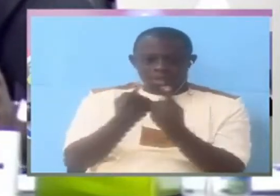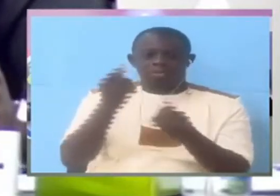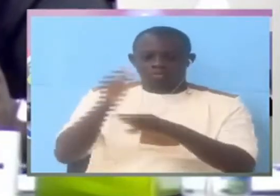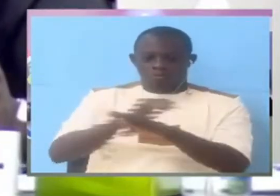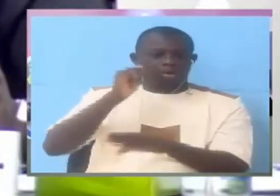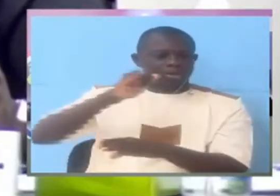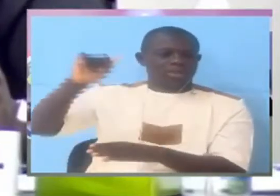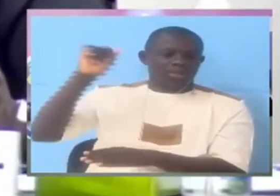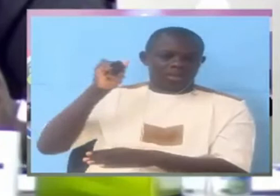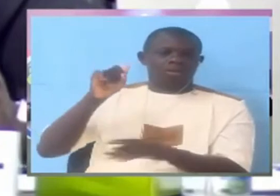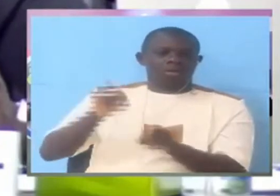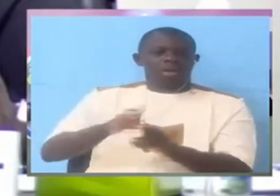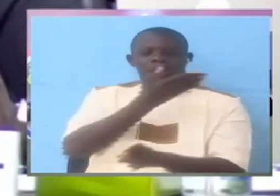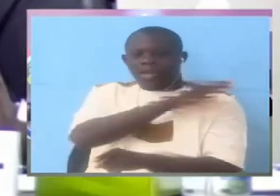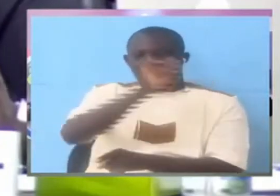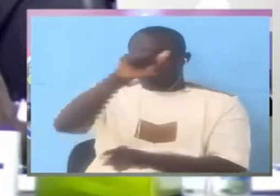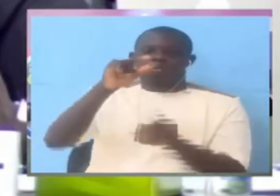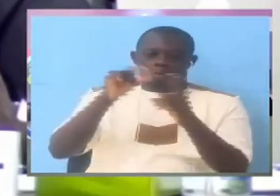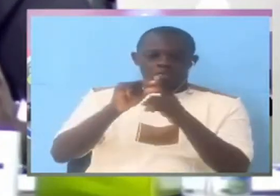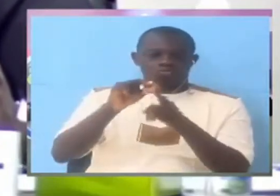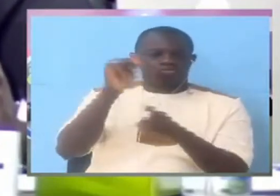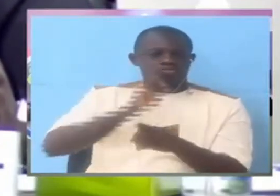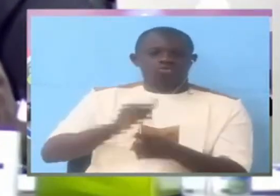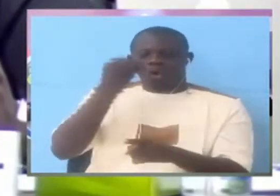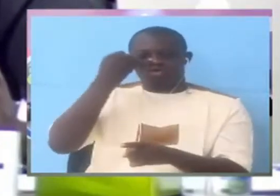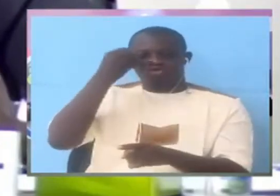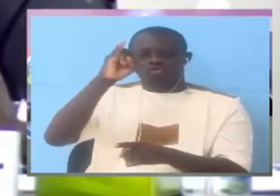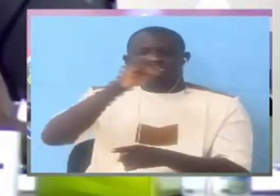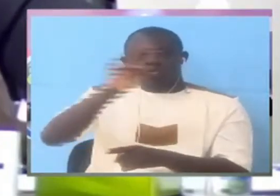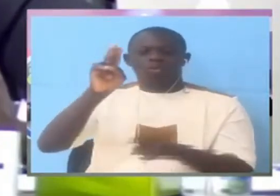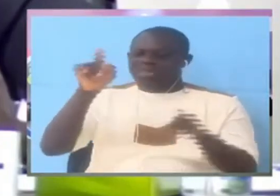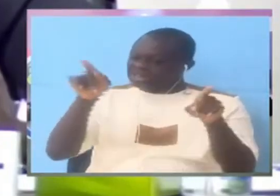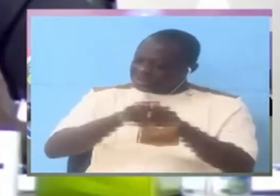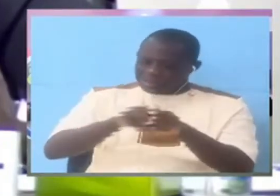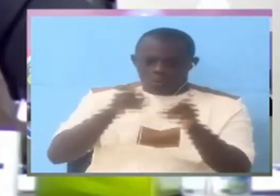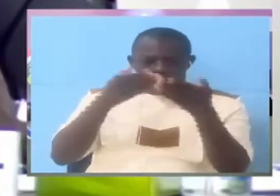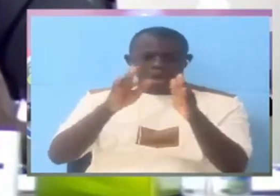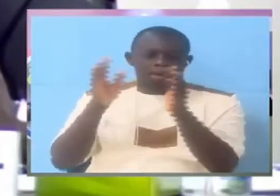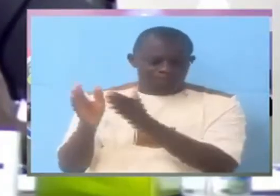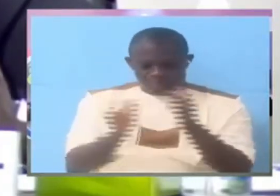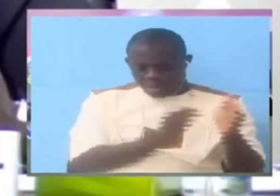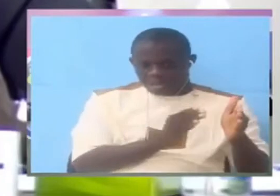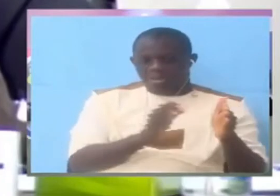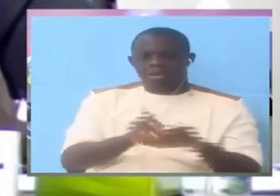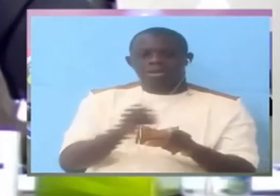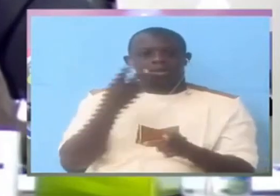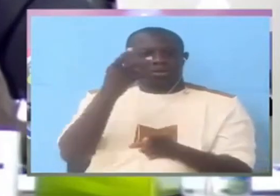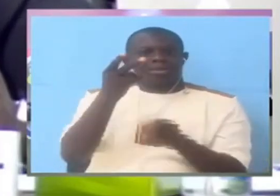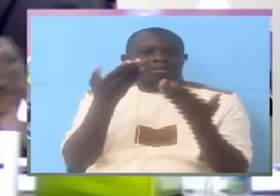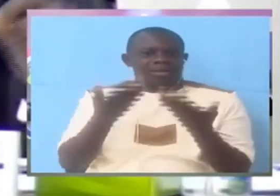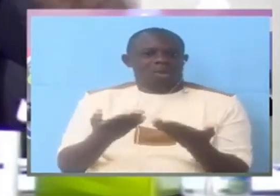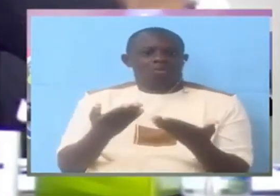Withdraw that word. Don't use rude. It's the same playbook that we are seeing here.